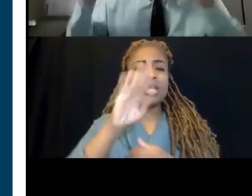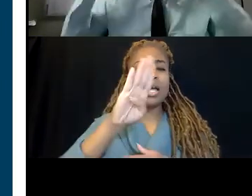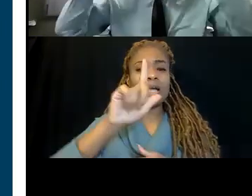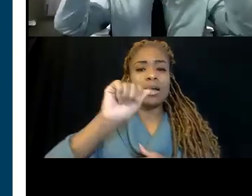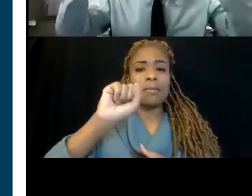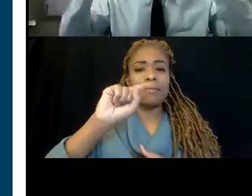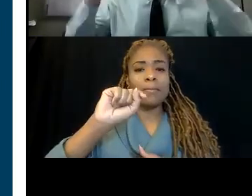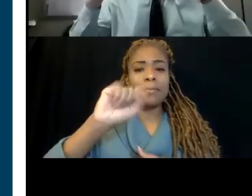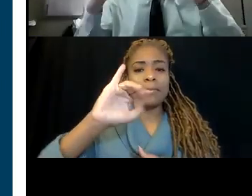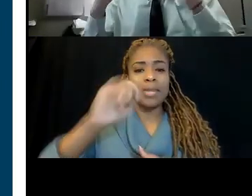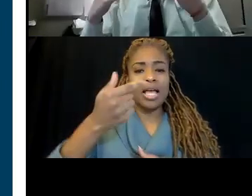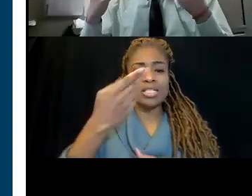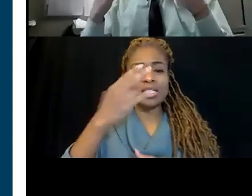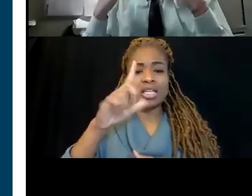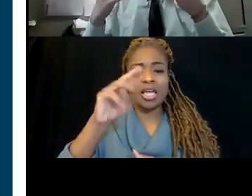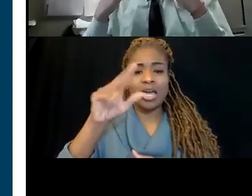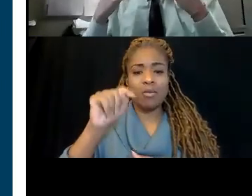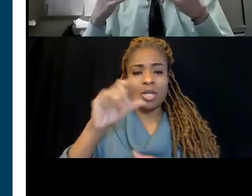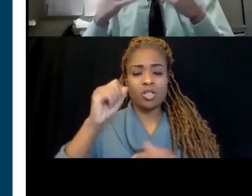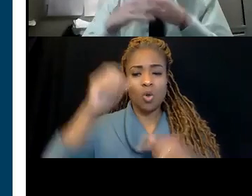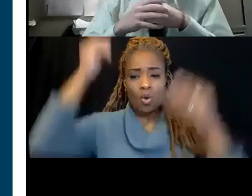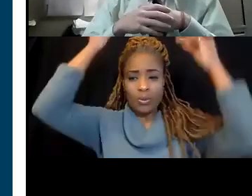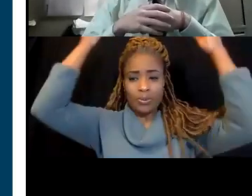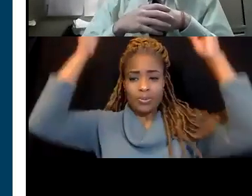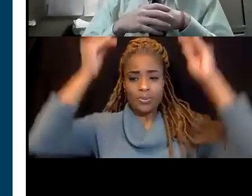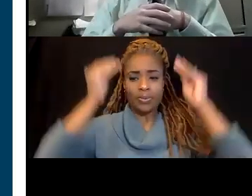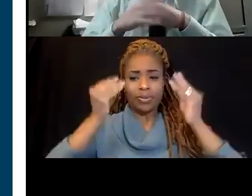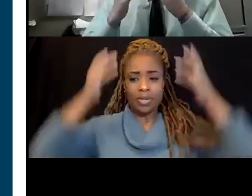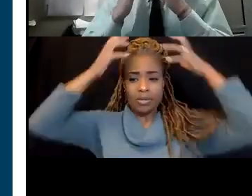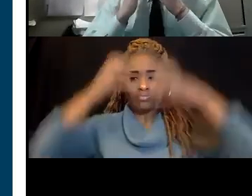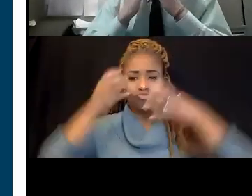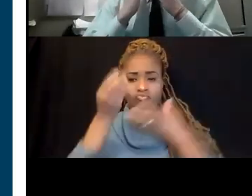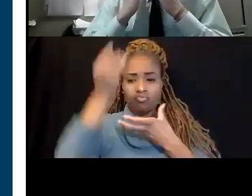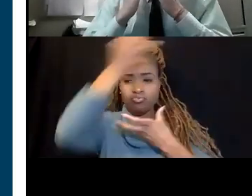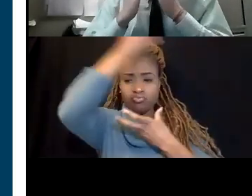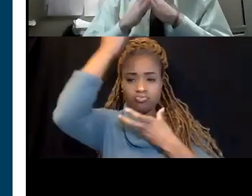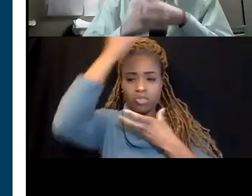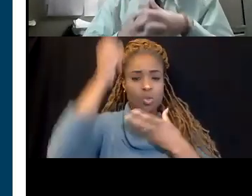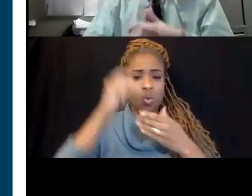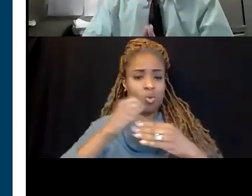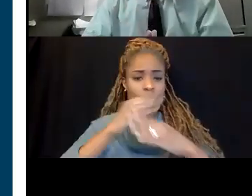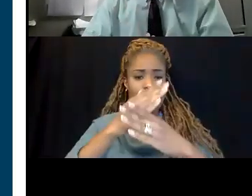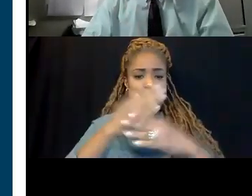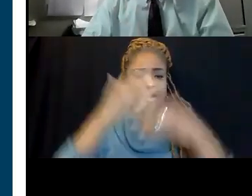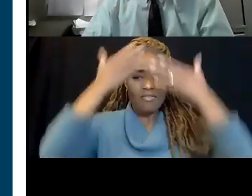where the air gets blown over the top of your head so that there's no interference with your lung capacity or on your face.